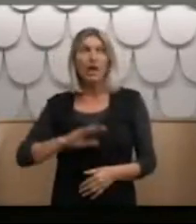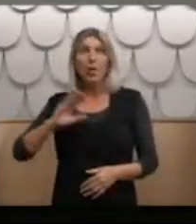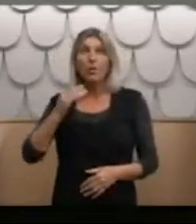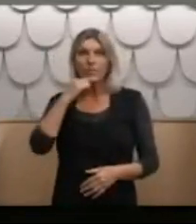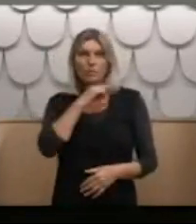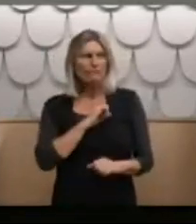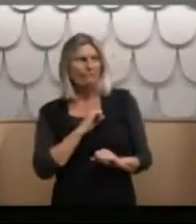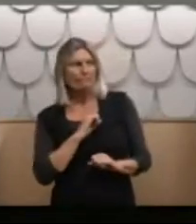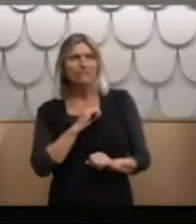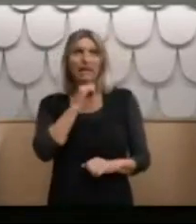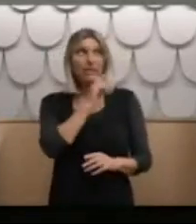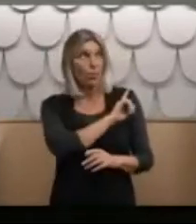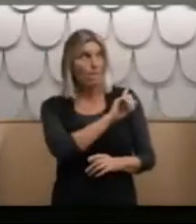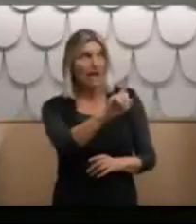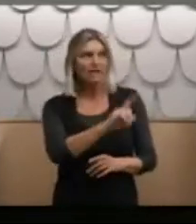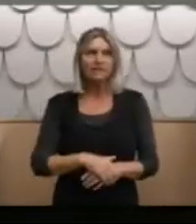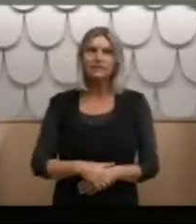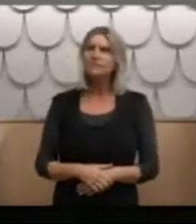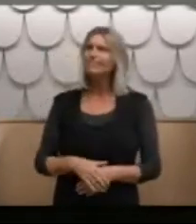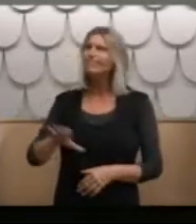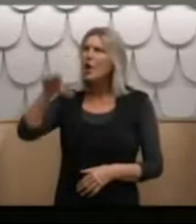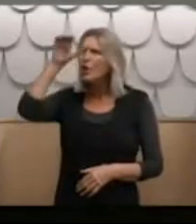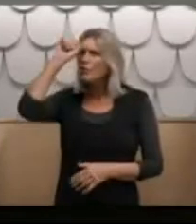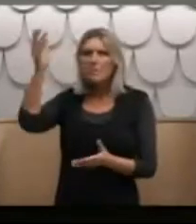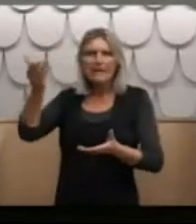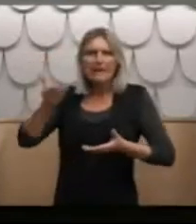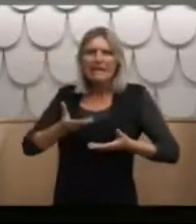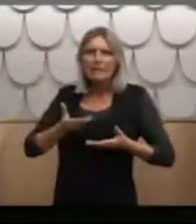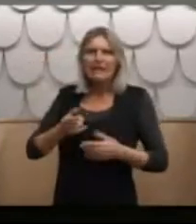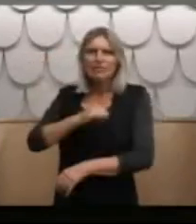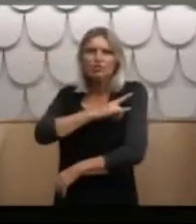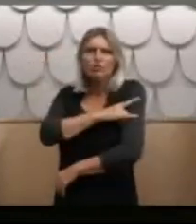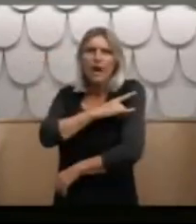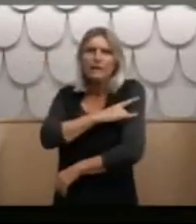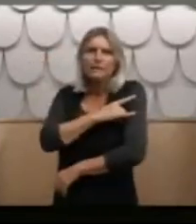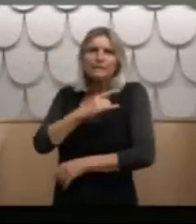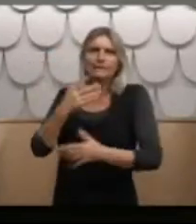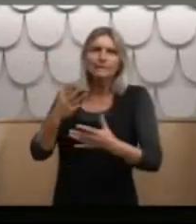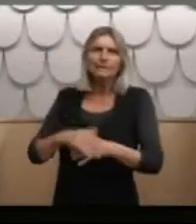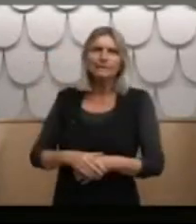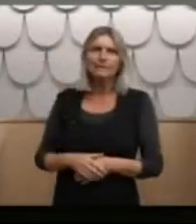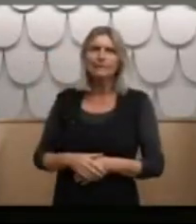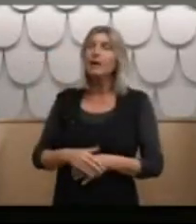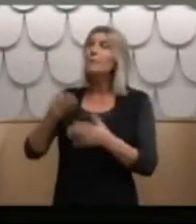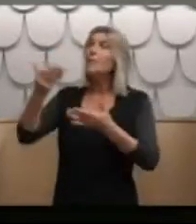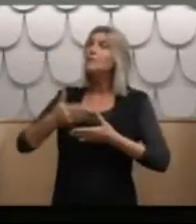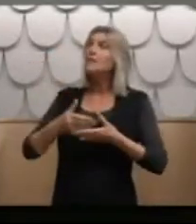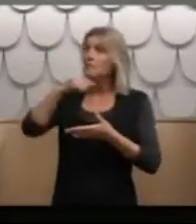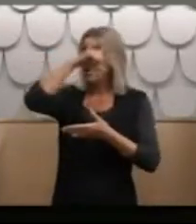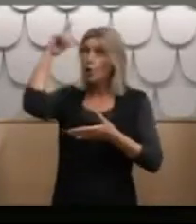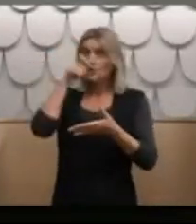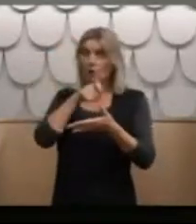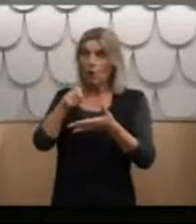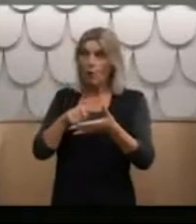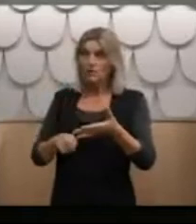I don't remember being given any drugs at Lake Ellis. However, there was mention of medical notes that I received ferrodehyde.